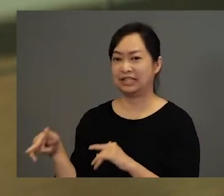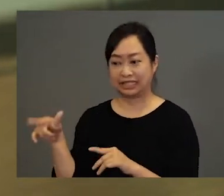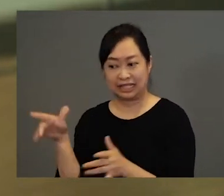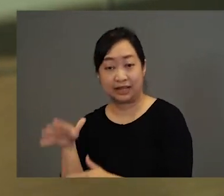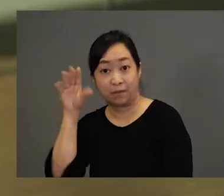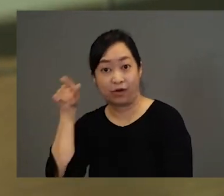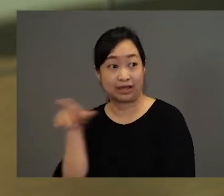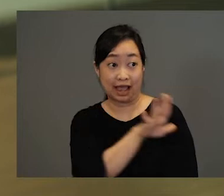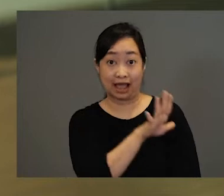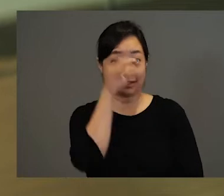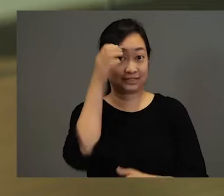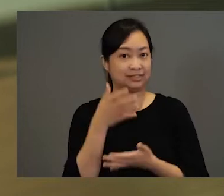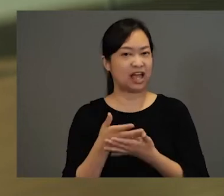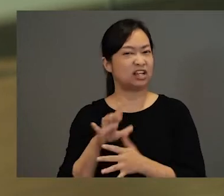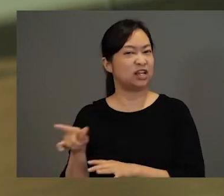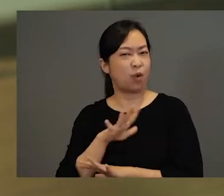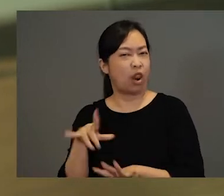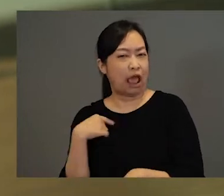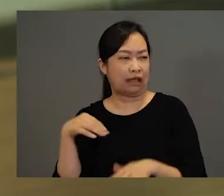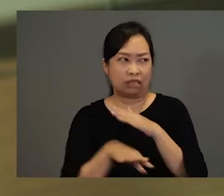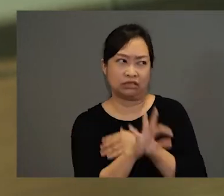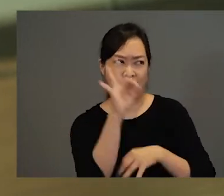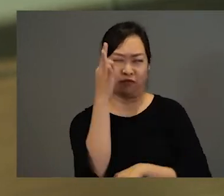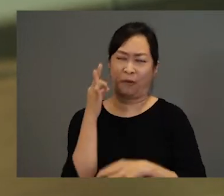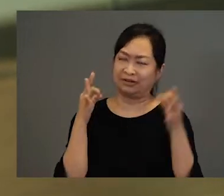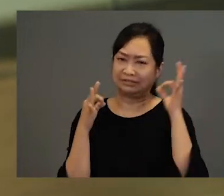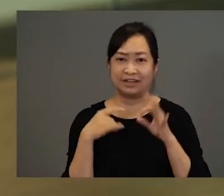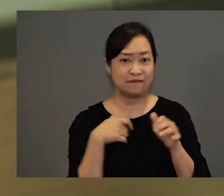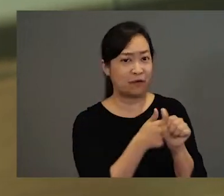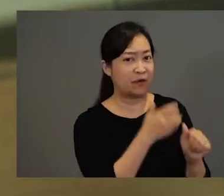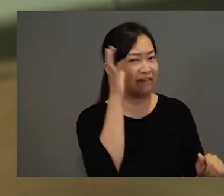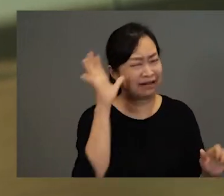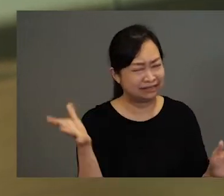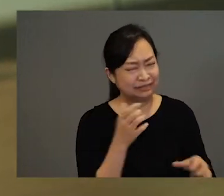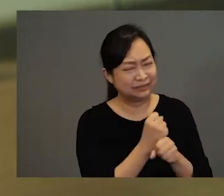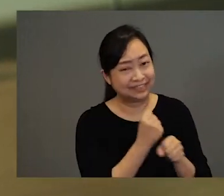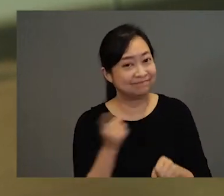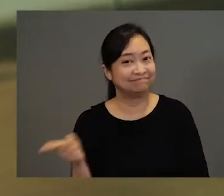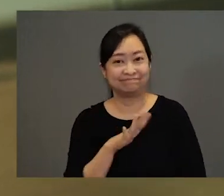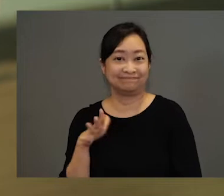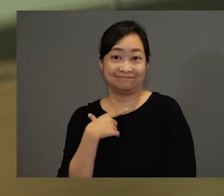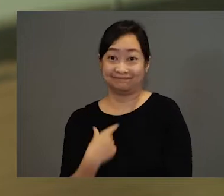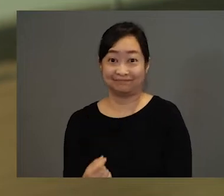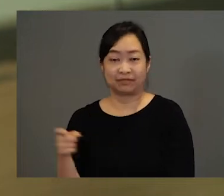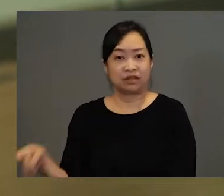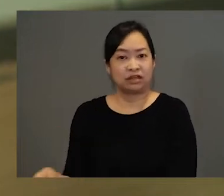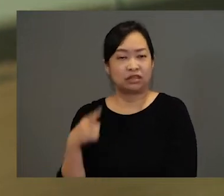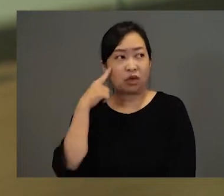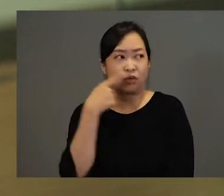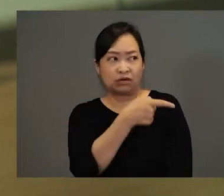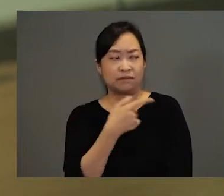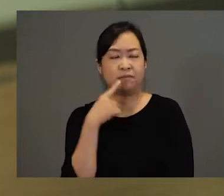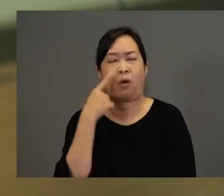boy, the woodcutter's son, did not like to go into the forest and follow his father to work. He thought it was